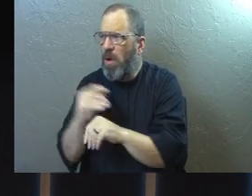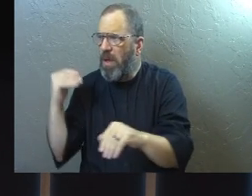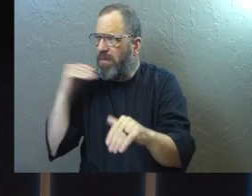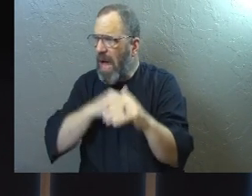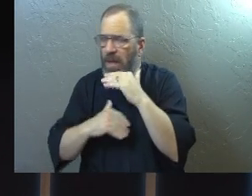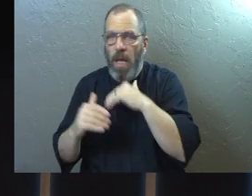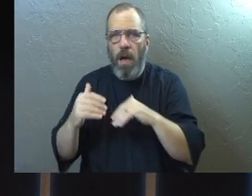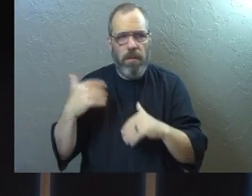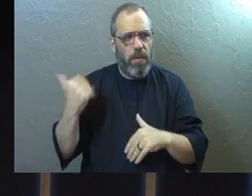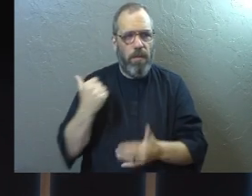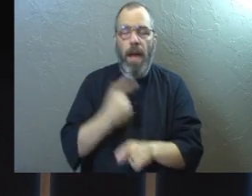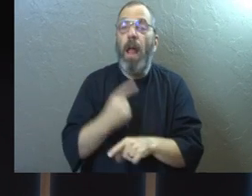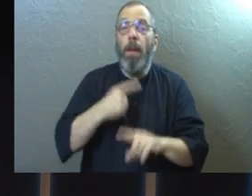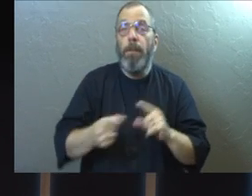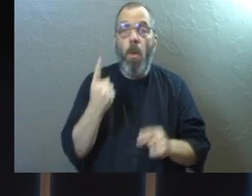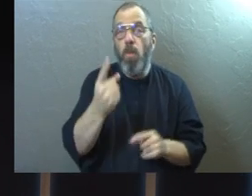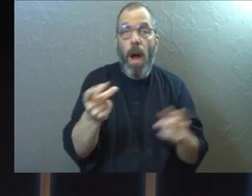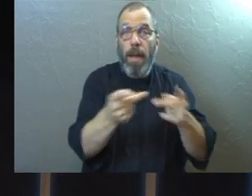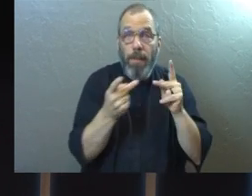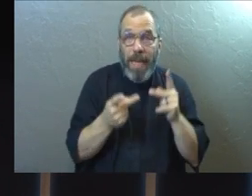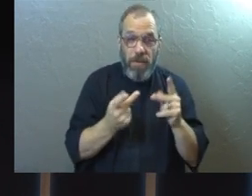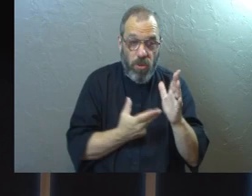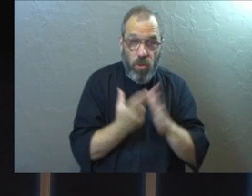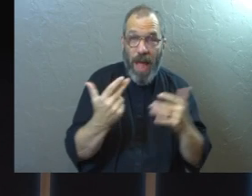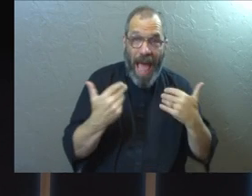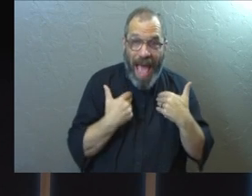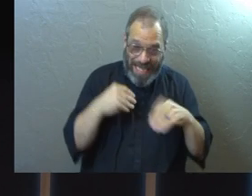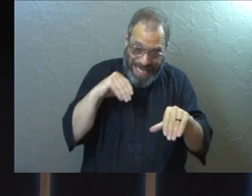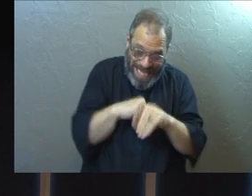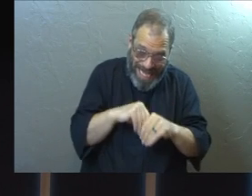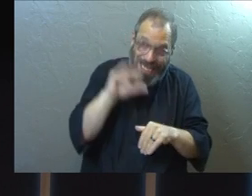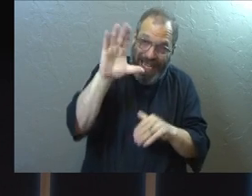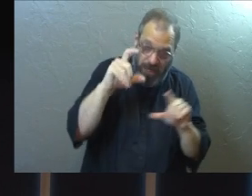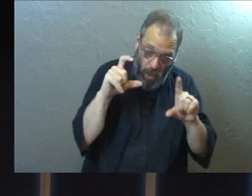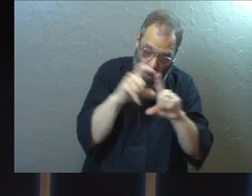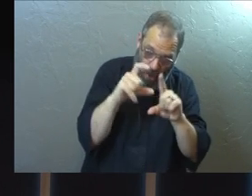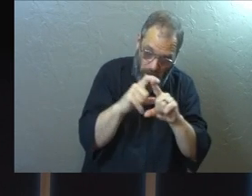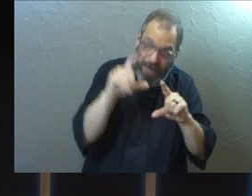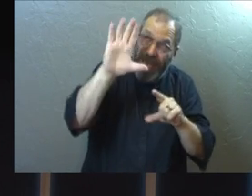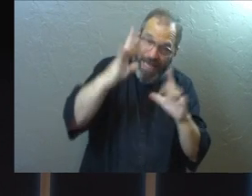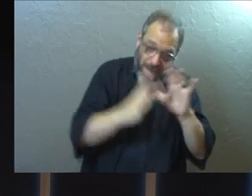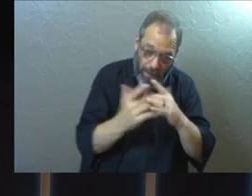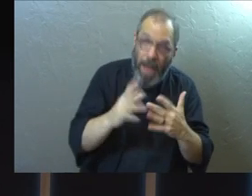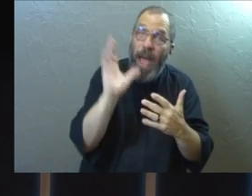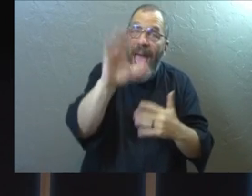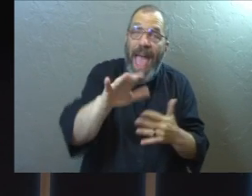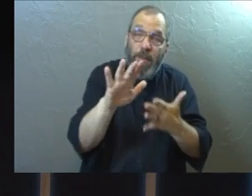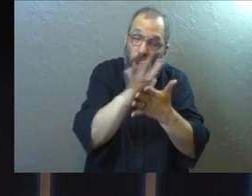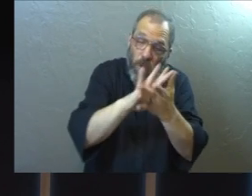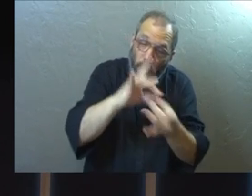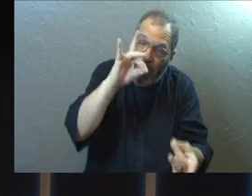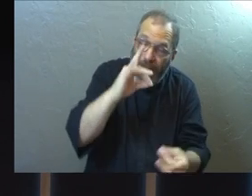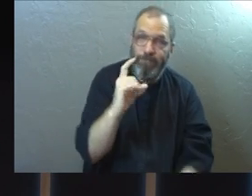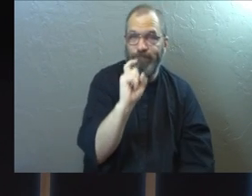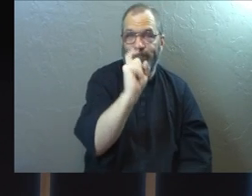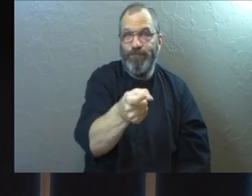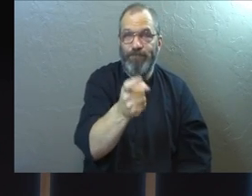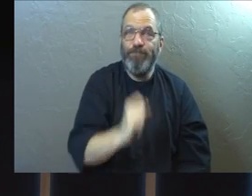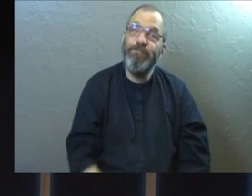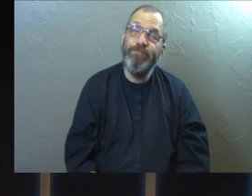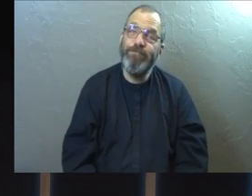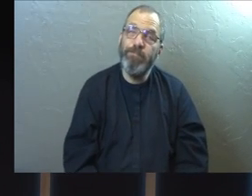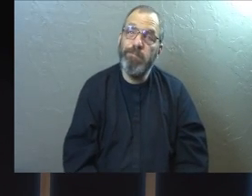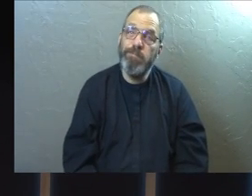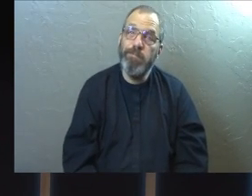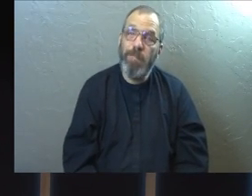But there is one place that has the truth and it's in God's word. That's been given to you. Also, the Holy Spirit has been given to you.